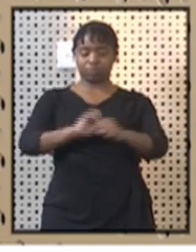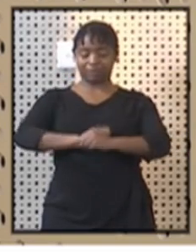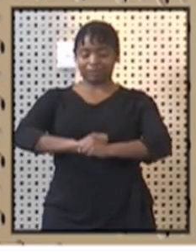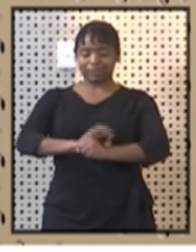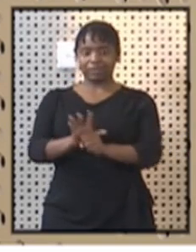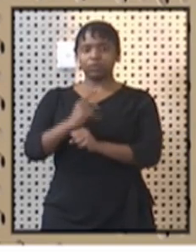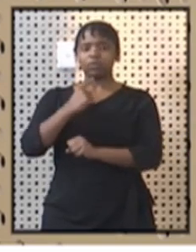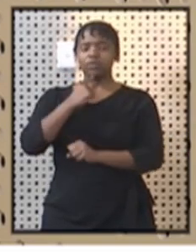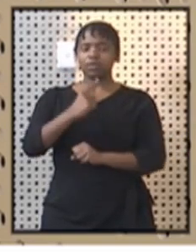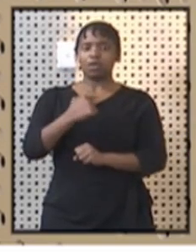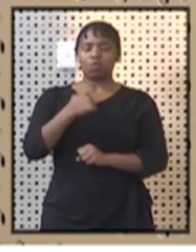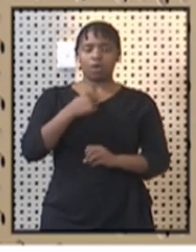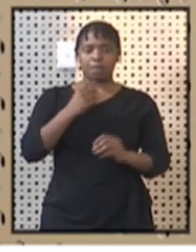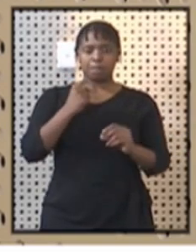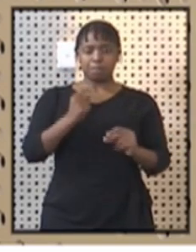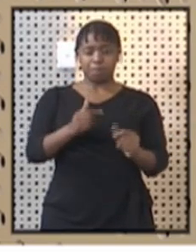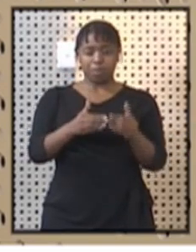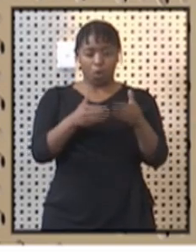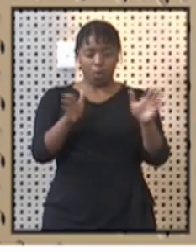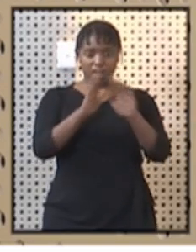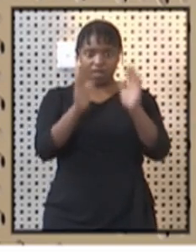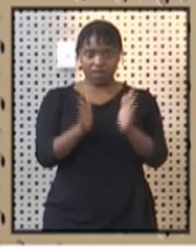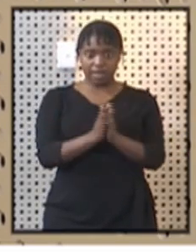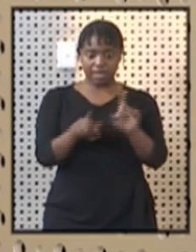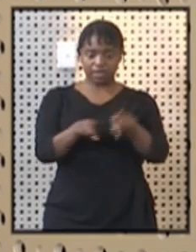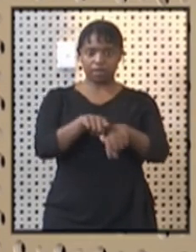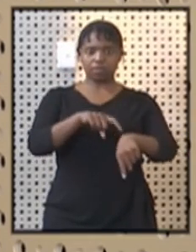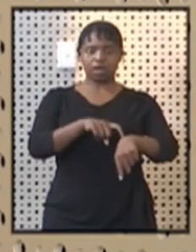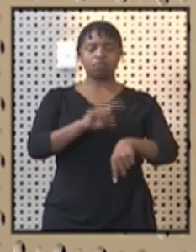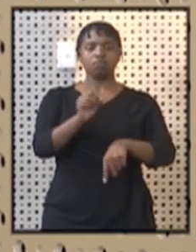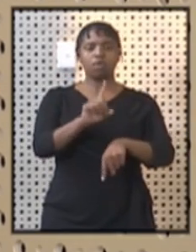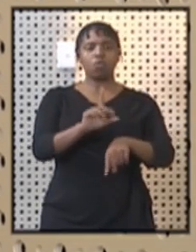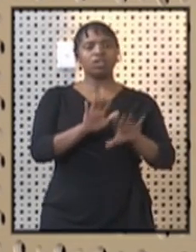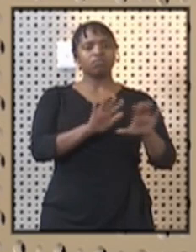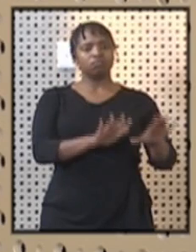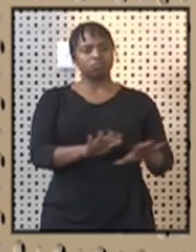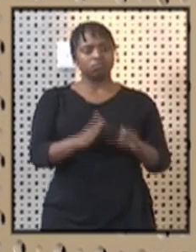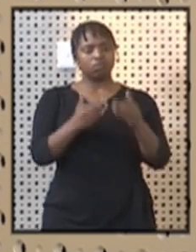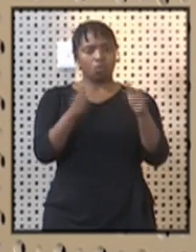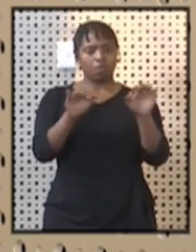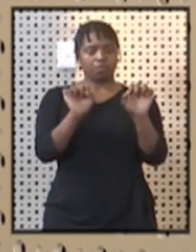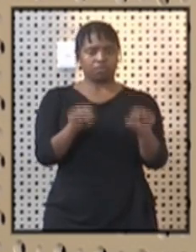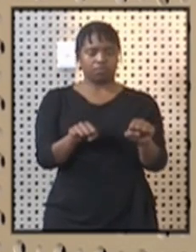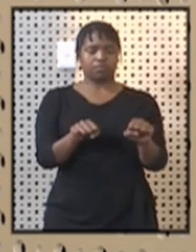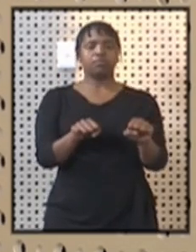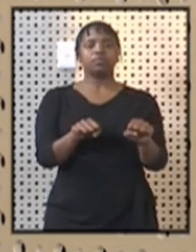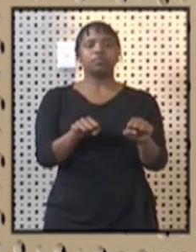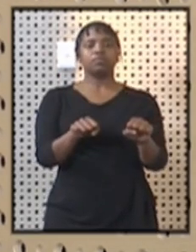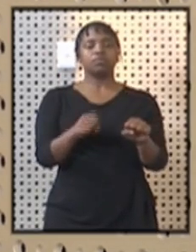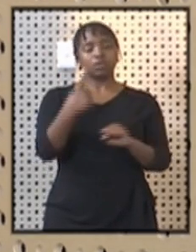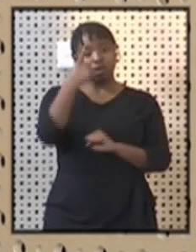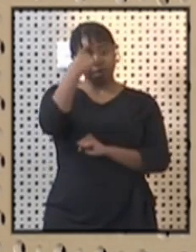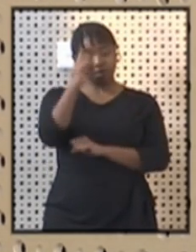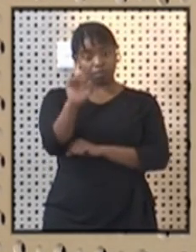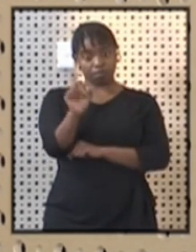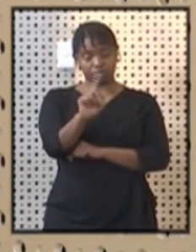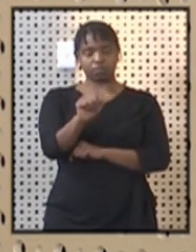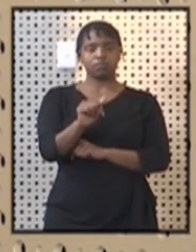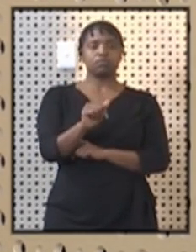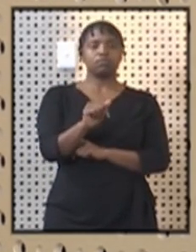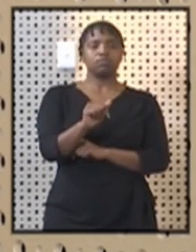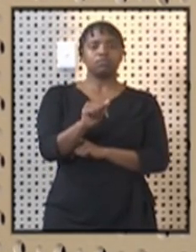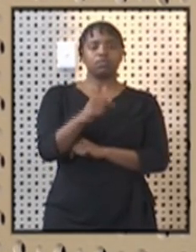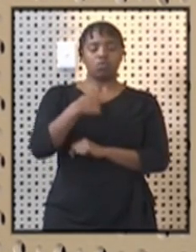pace ourselves in our efforts to reopen the sector. However, we believe that so far one